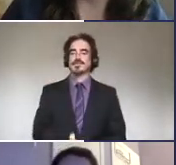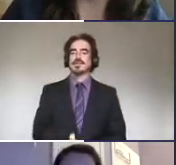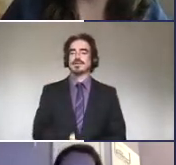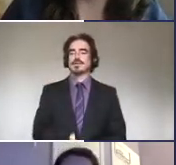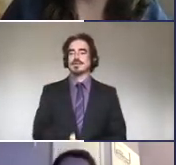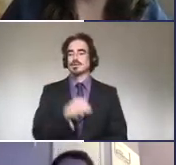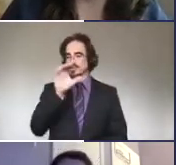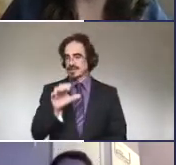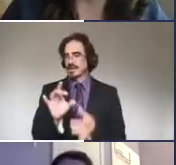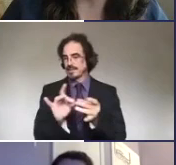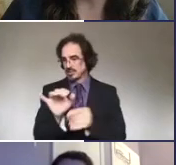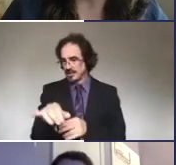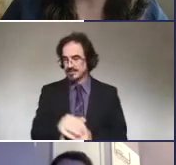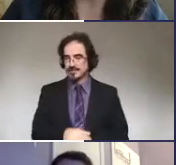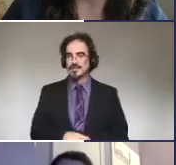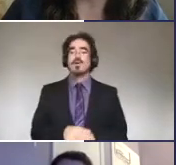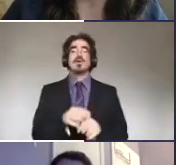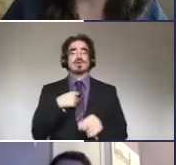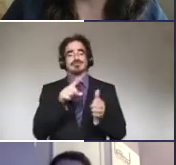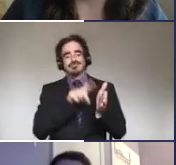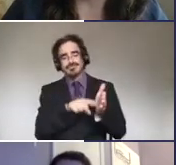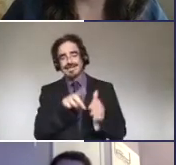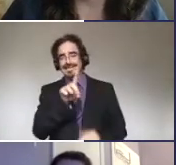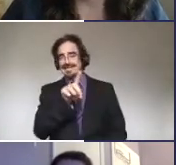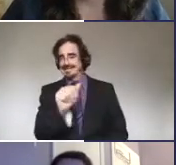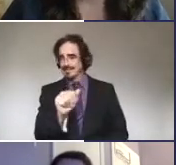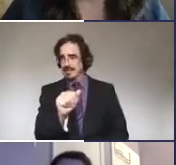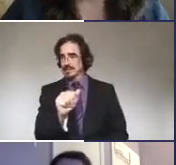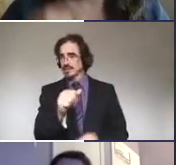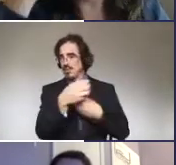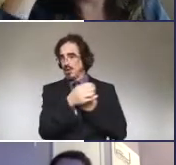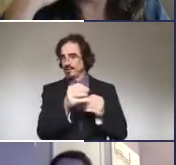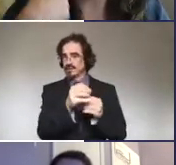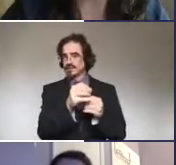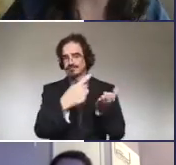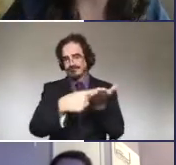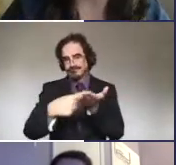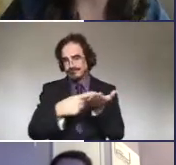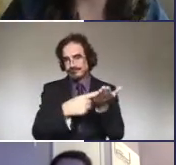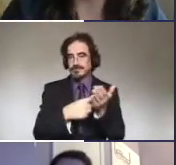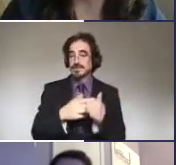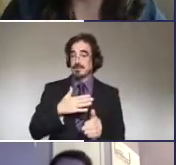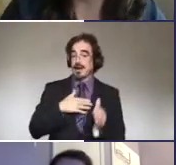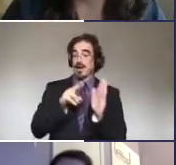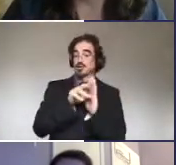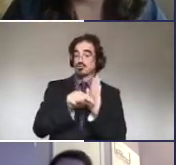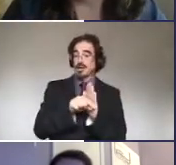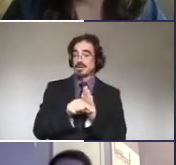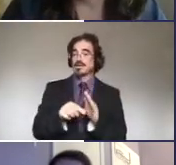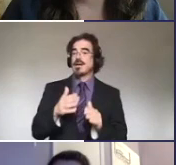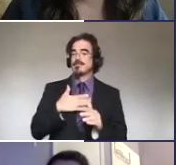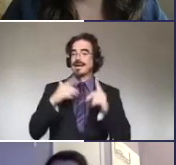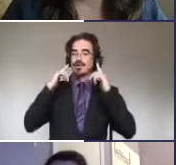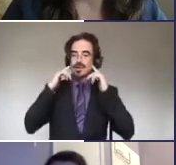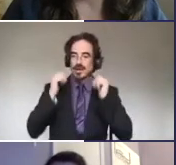offices at the schools that I was looking at applying. During my undergraduate year, my hearing loss progressed to profound.